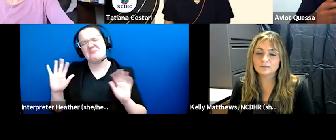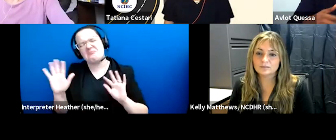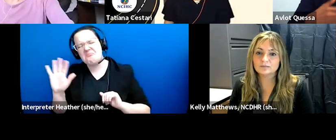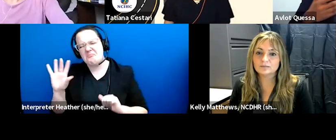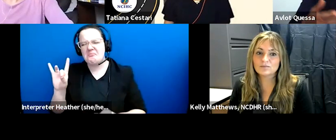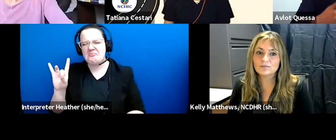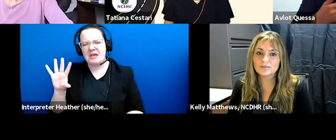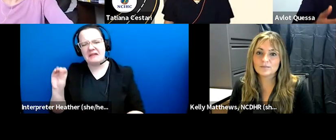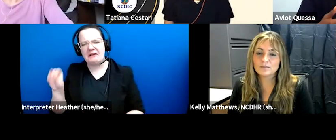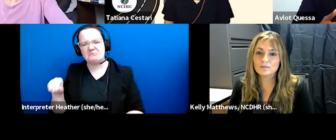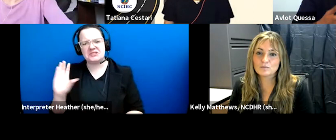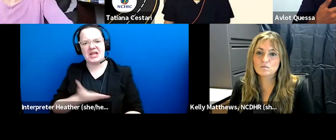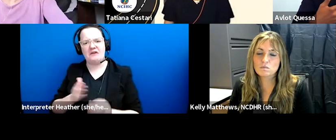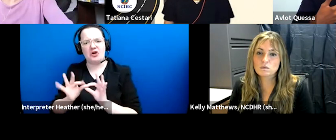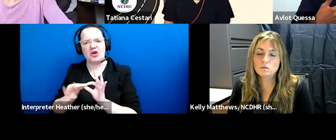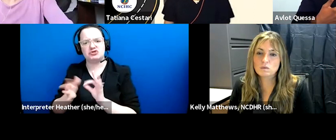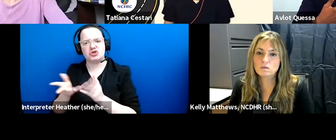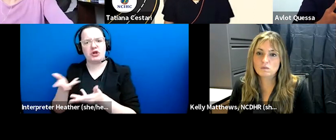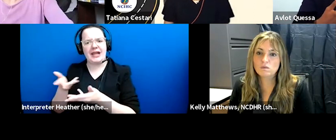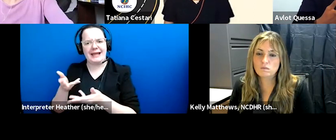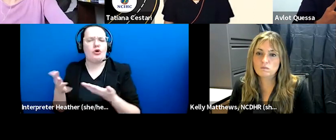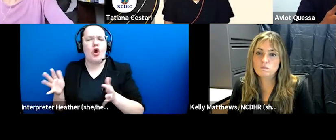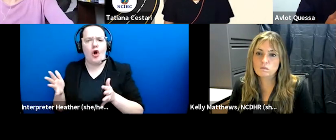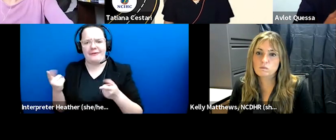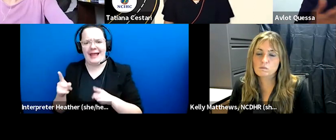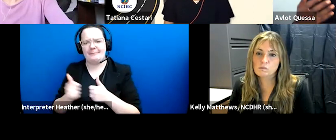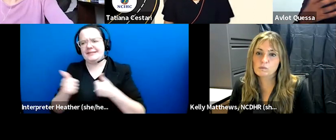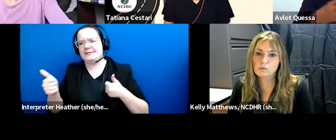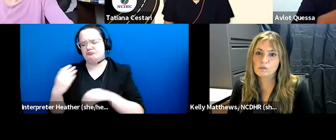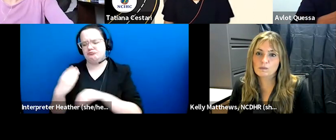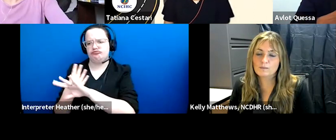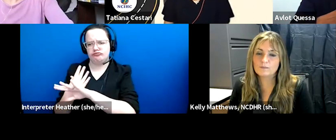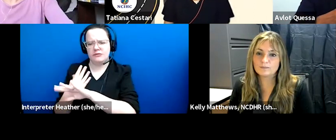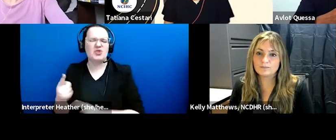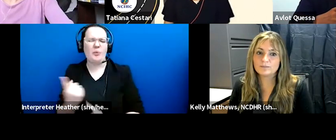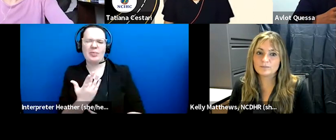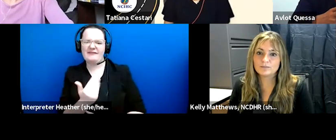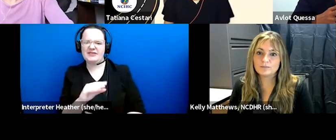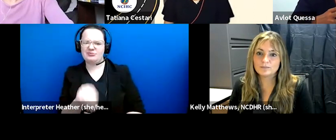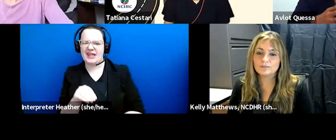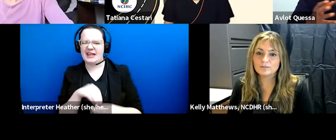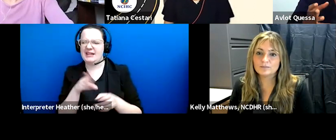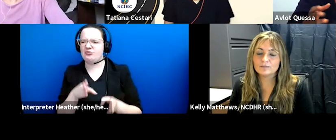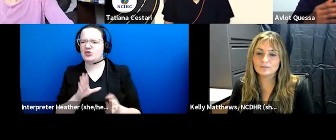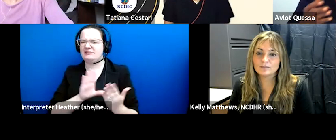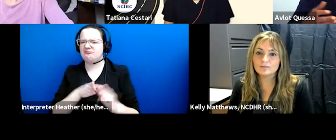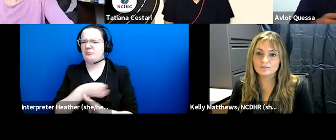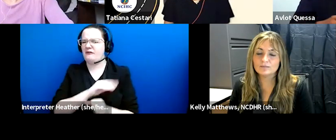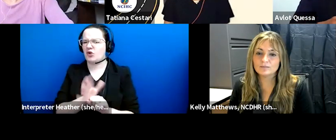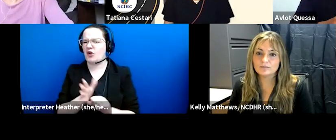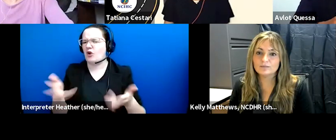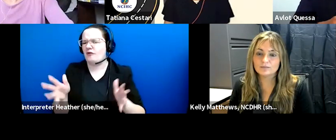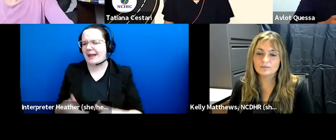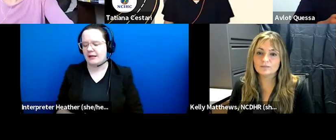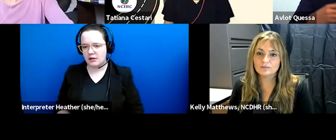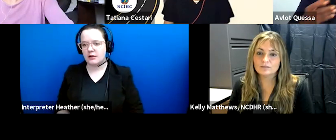percent of our interpreter encounter are conducted remotely so only 15 percent in person so you know we are we